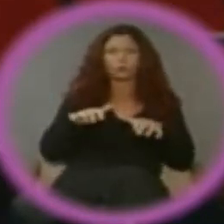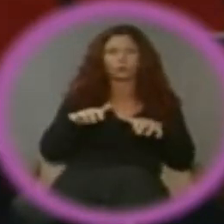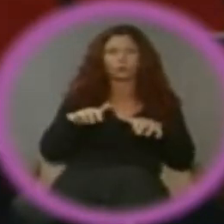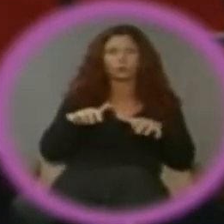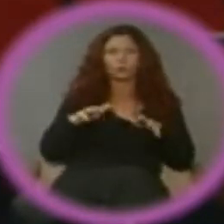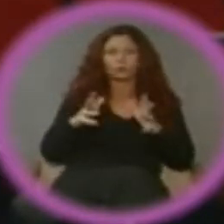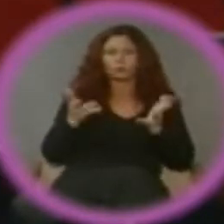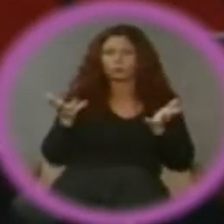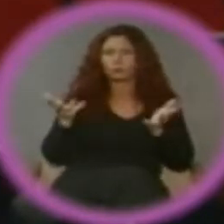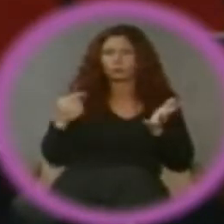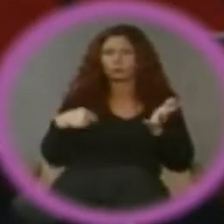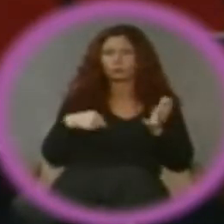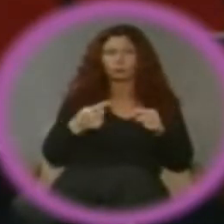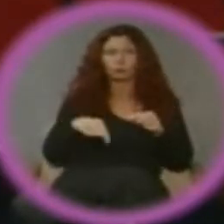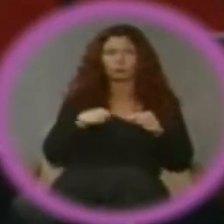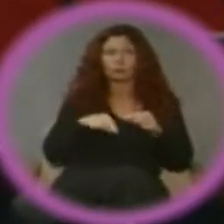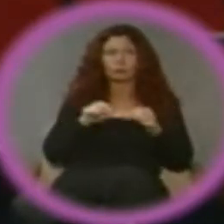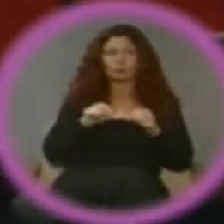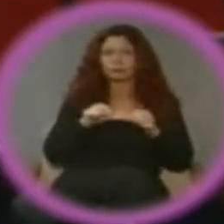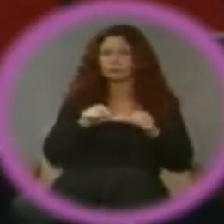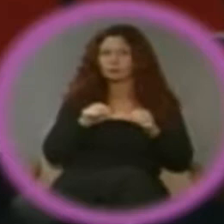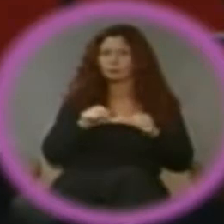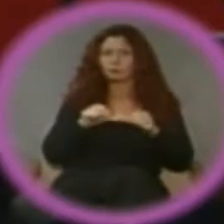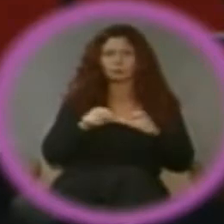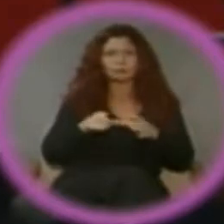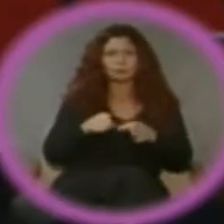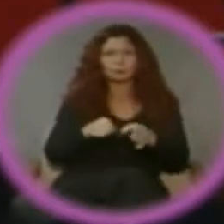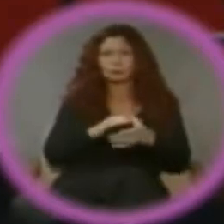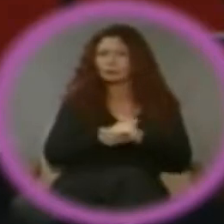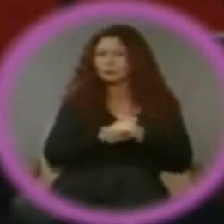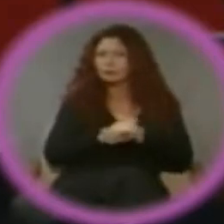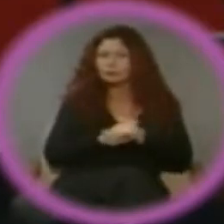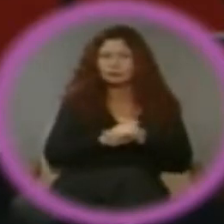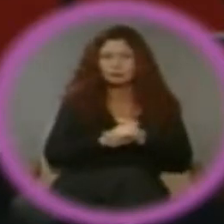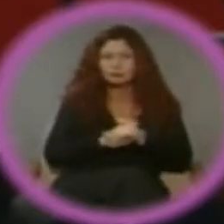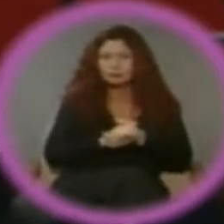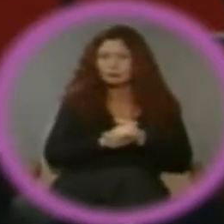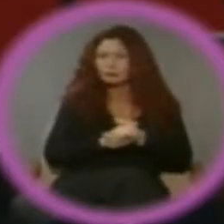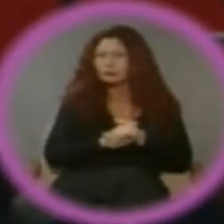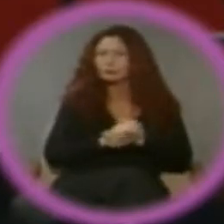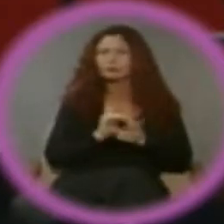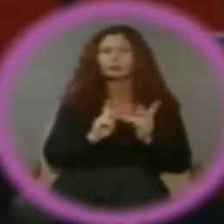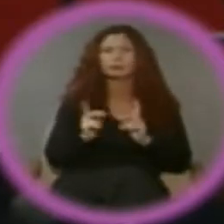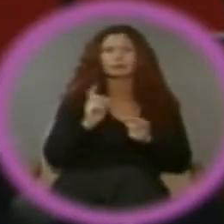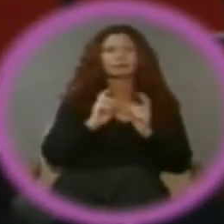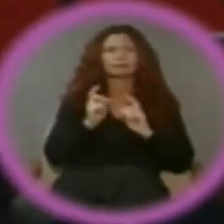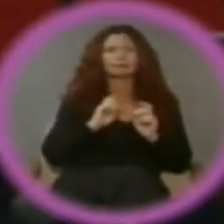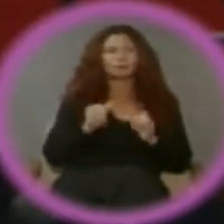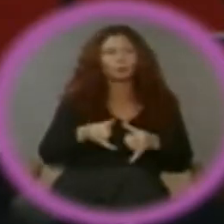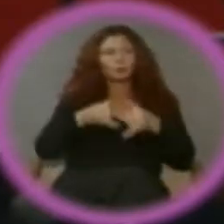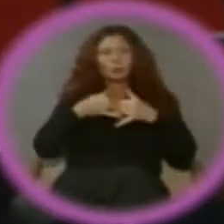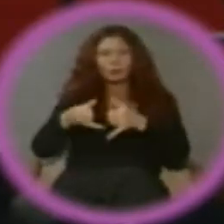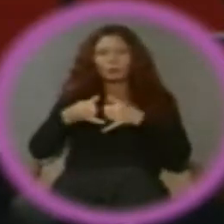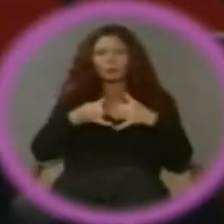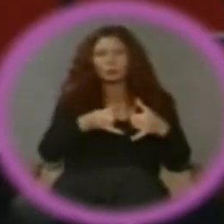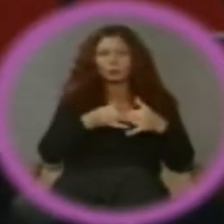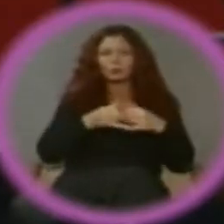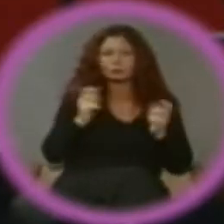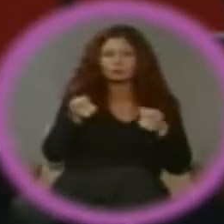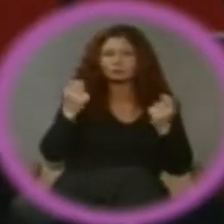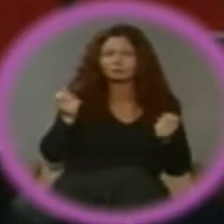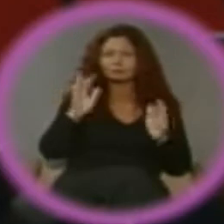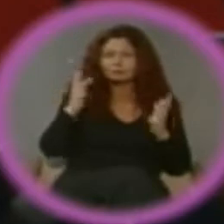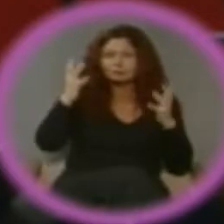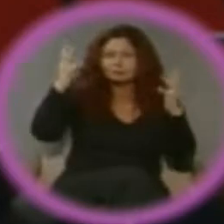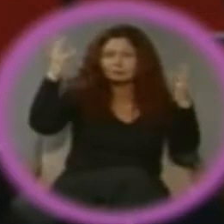We can't continue to be like this. I get accolades. I get thank yous for everything I do. I think